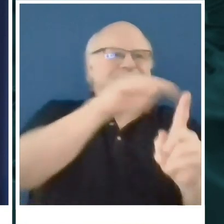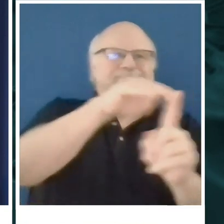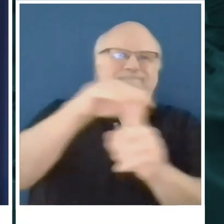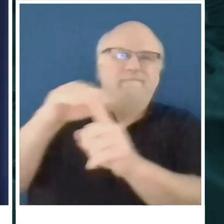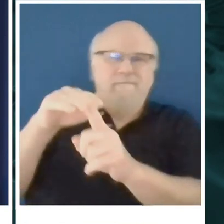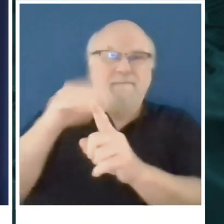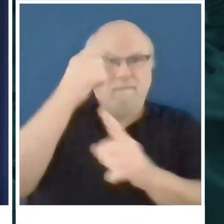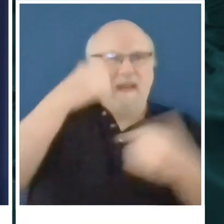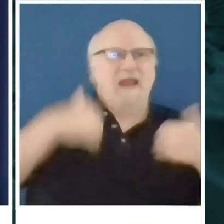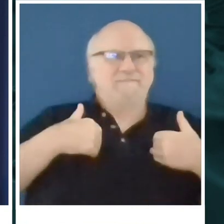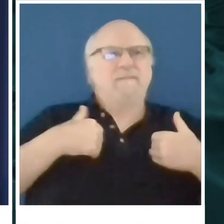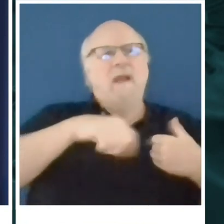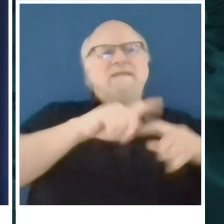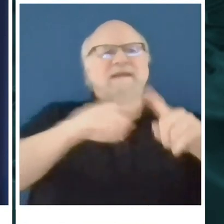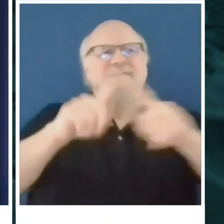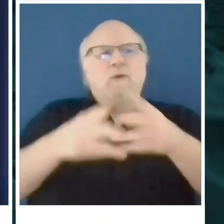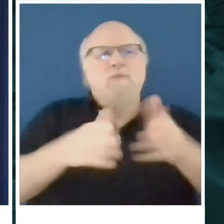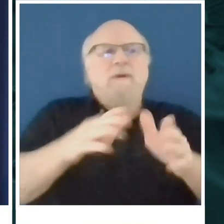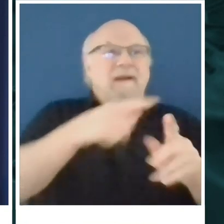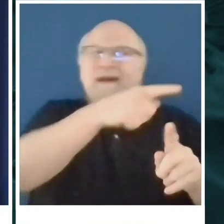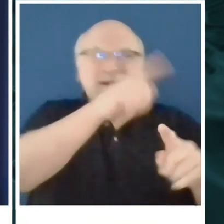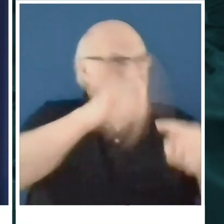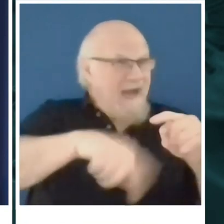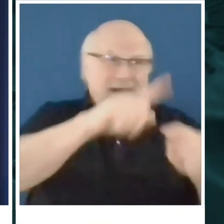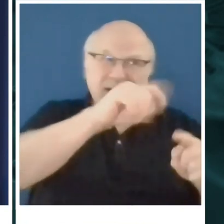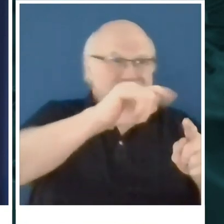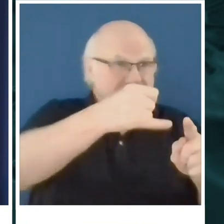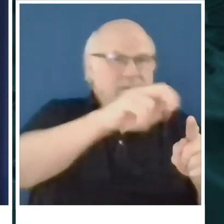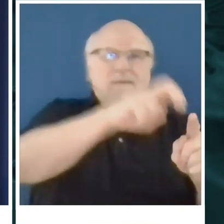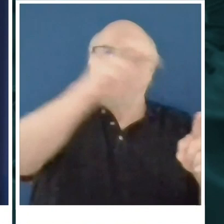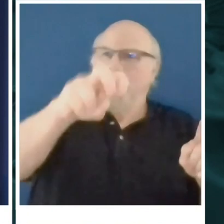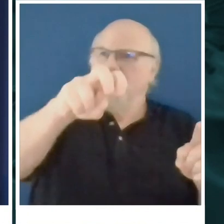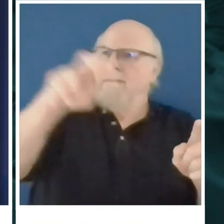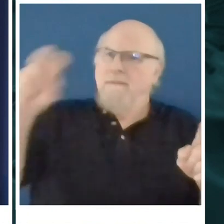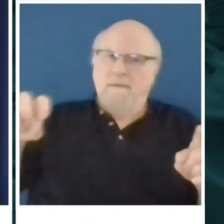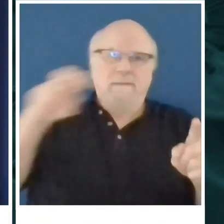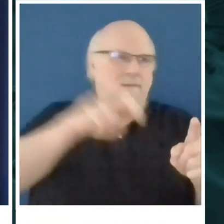options to get tested. Hospitals are testing. The Department of Health, you can call the Department of Health.